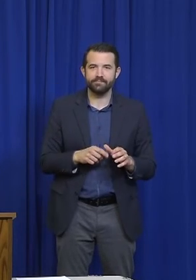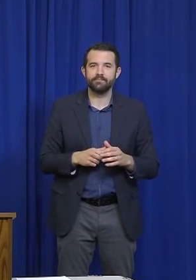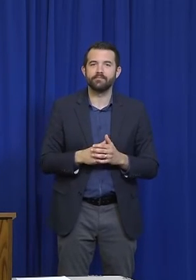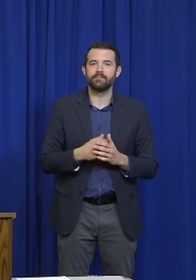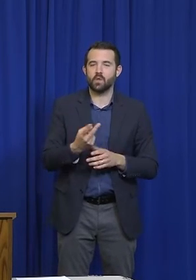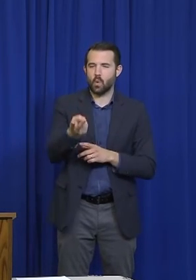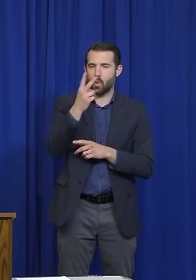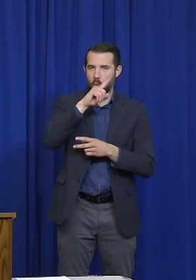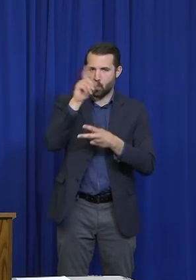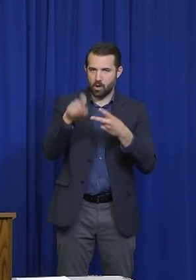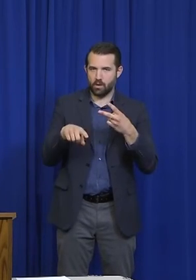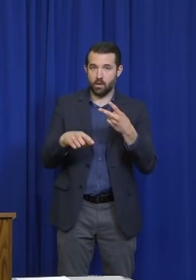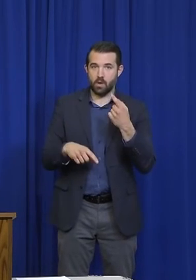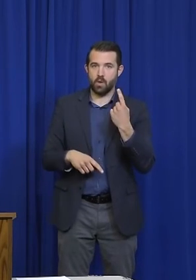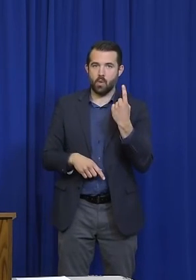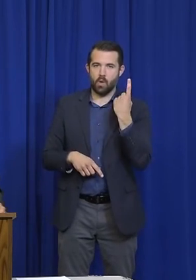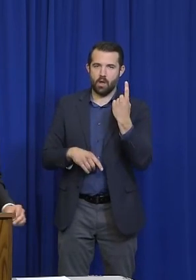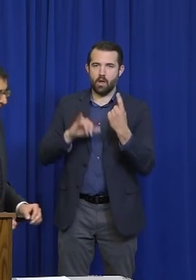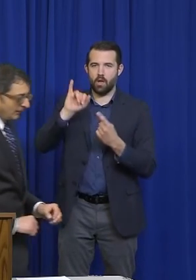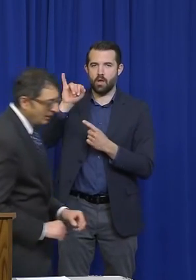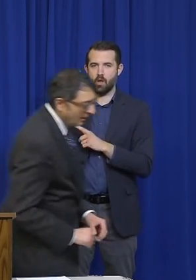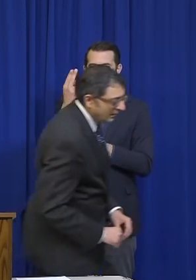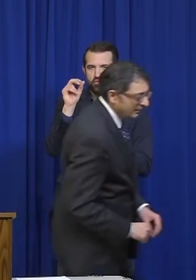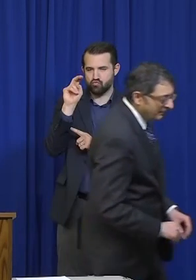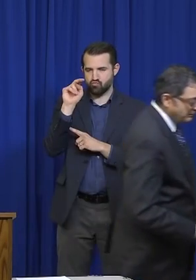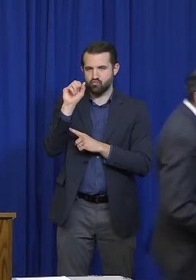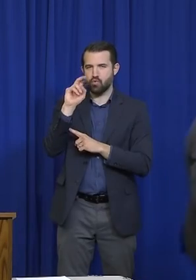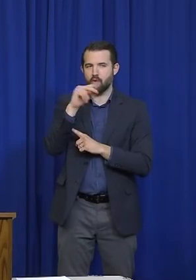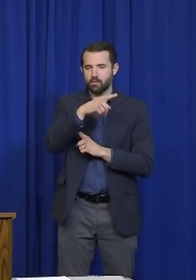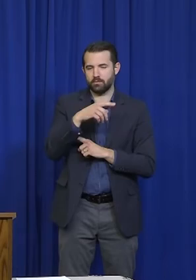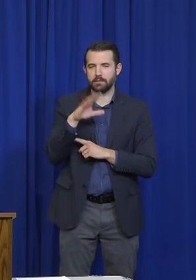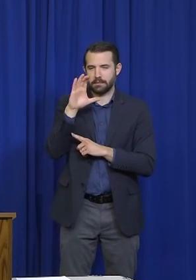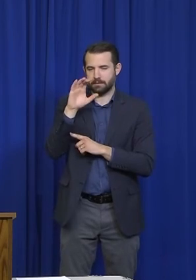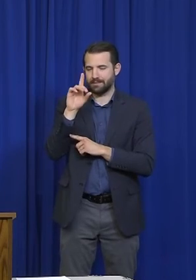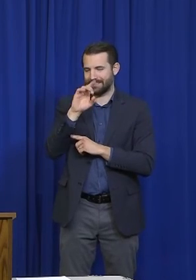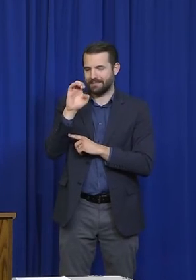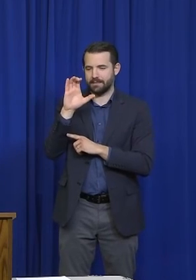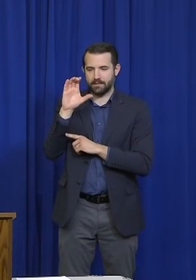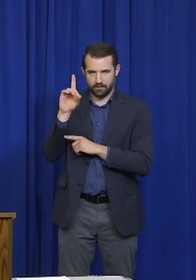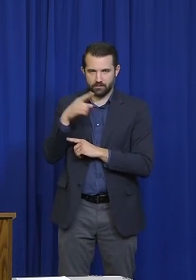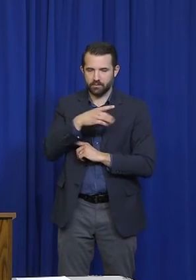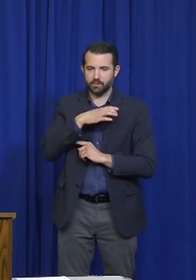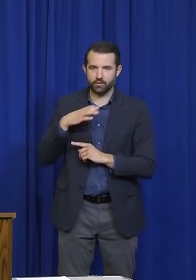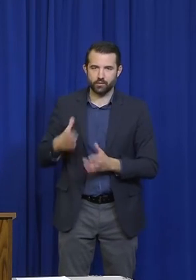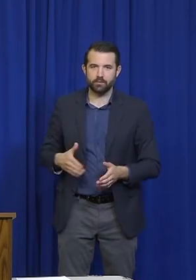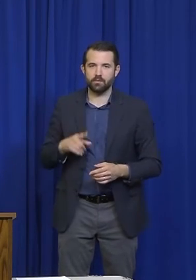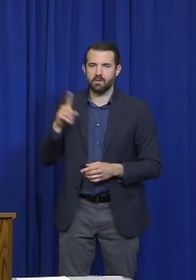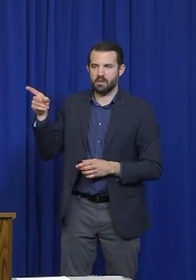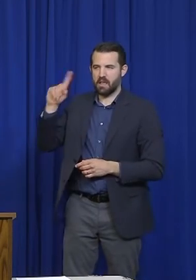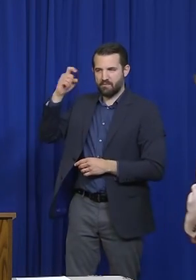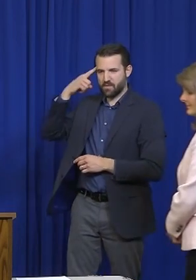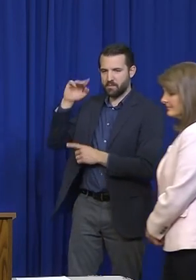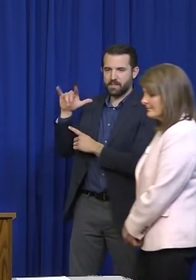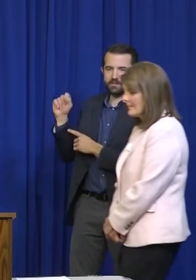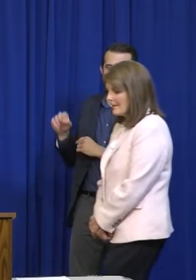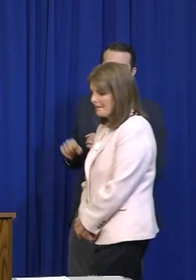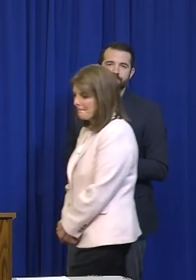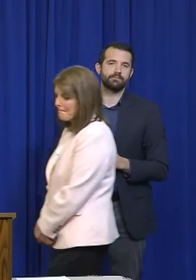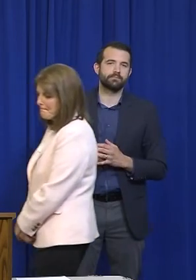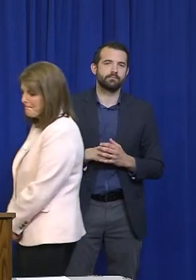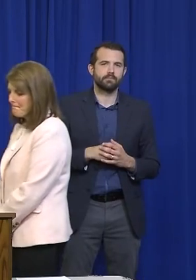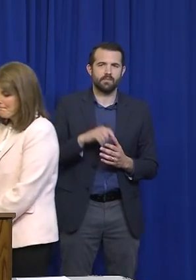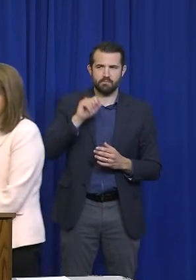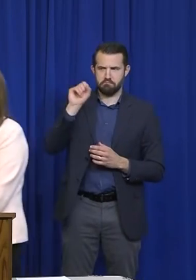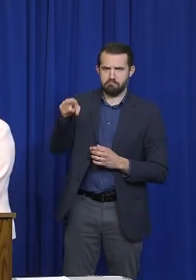for Commissioner Johnson and one for Governor Mills. Commissioner Johnson, we've had a few businesses in the Bangor area announce their permanent